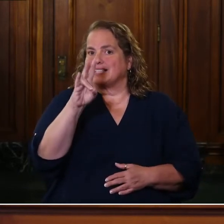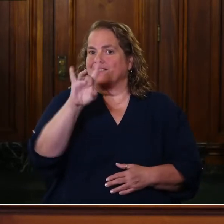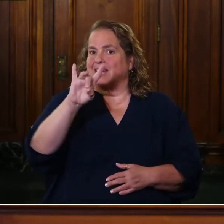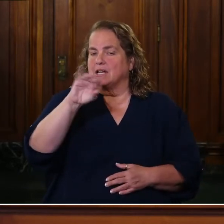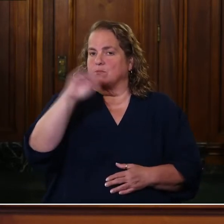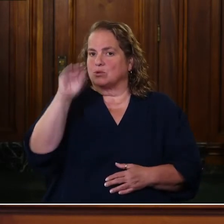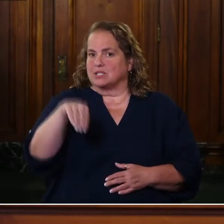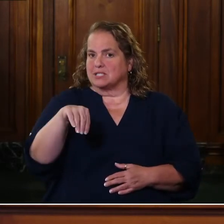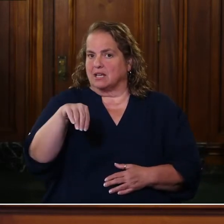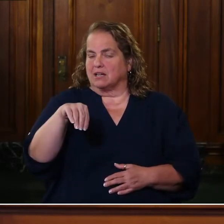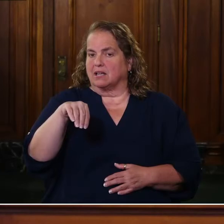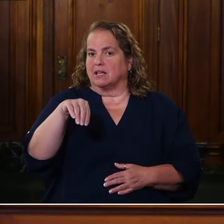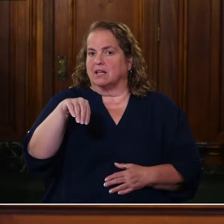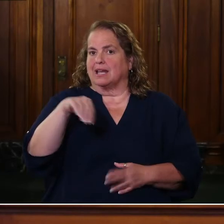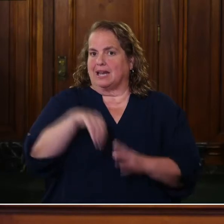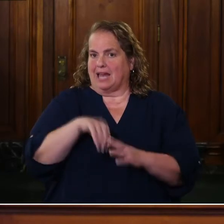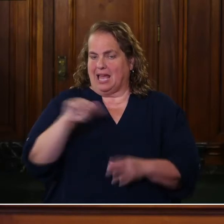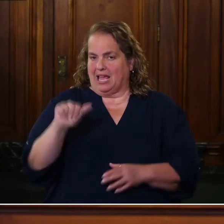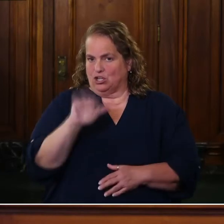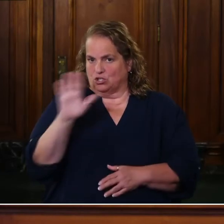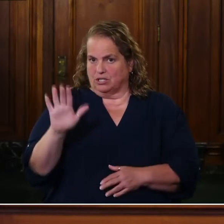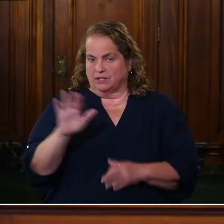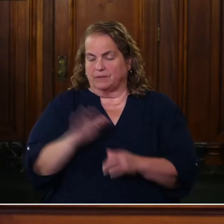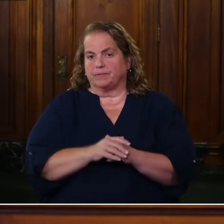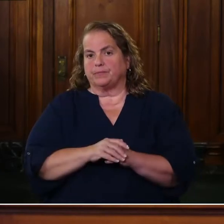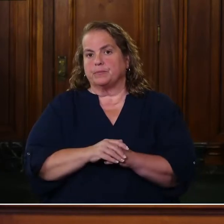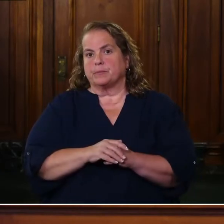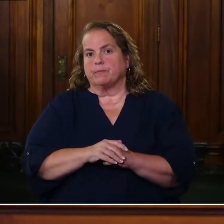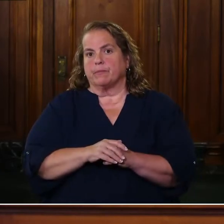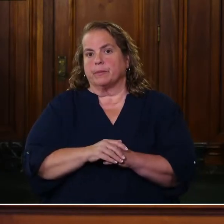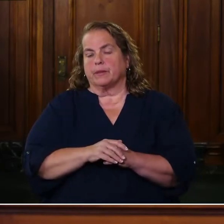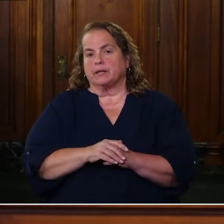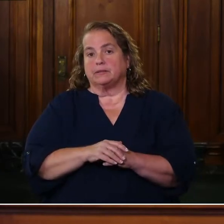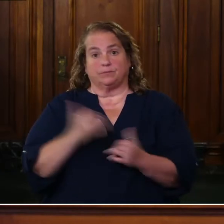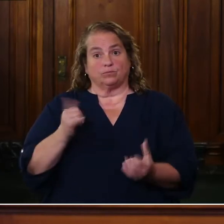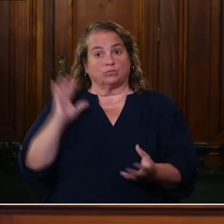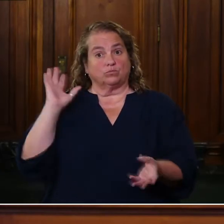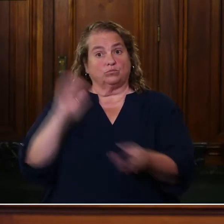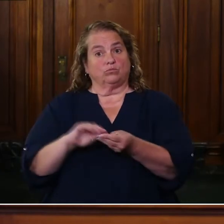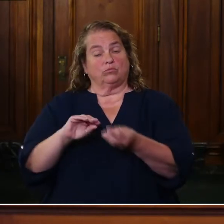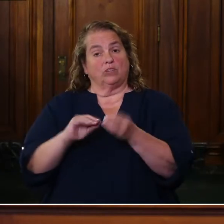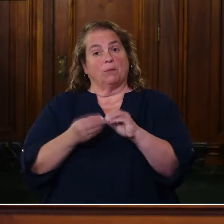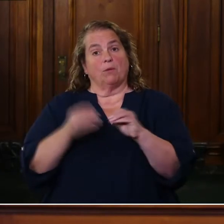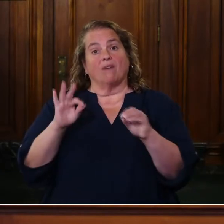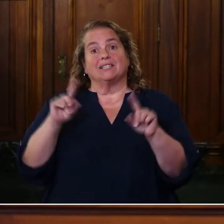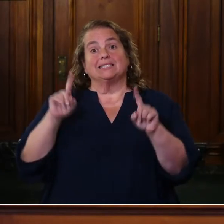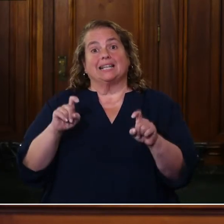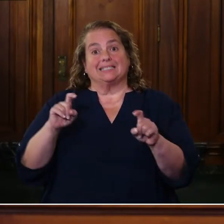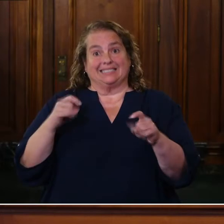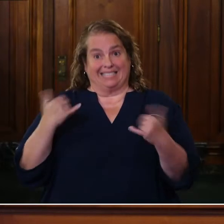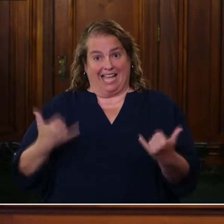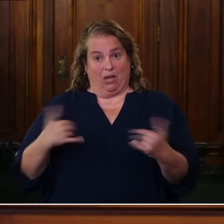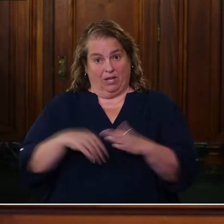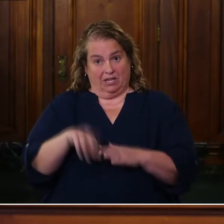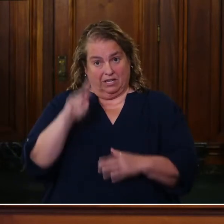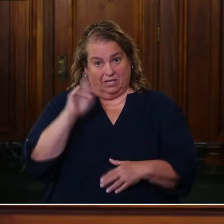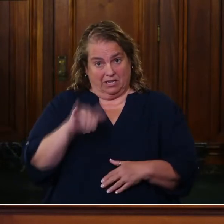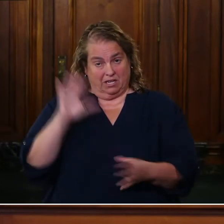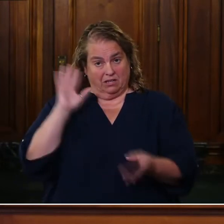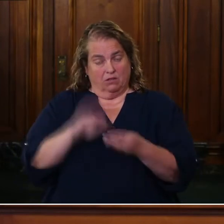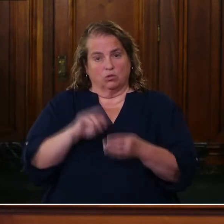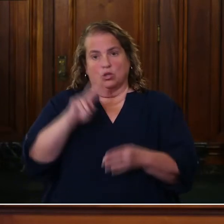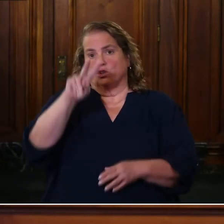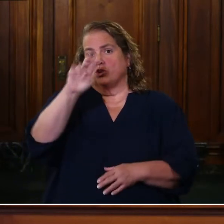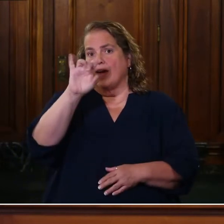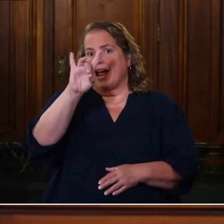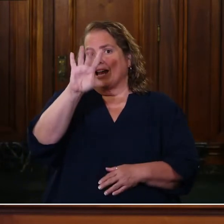Asian. Now the total number of tests now in Kentucky stands at